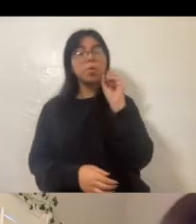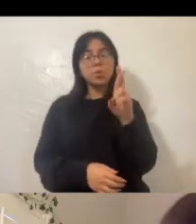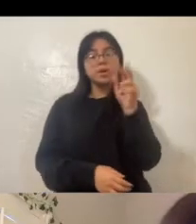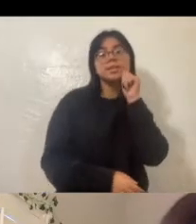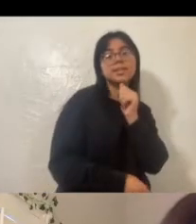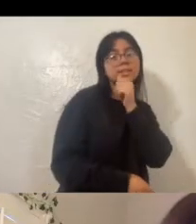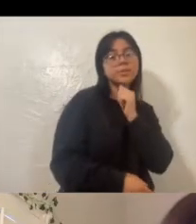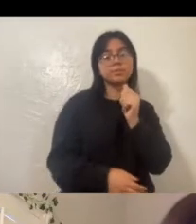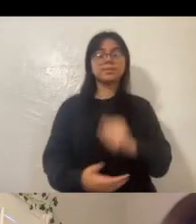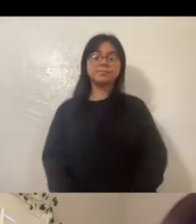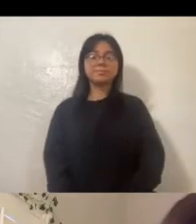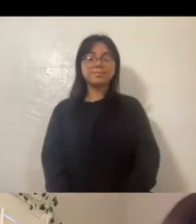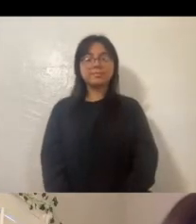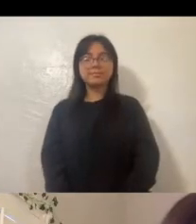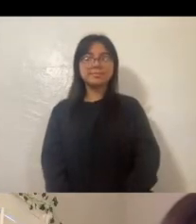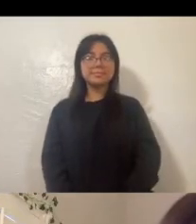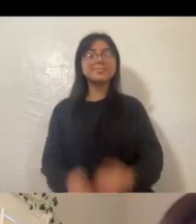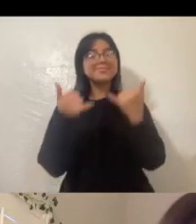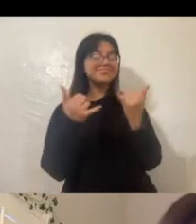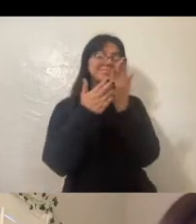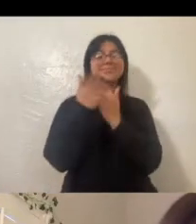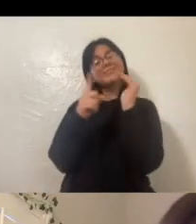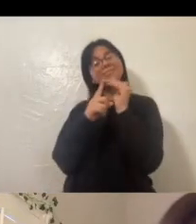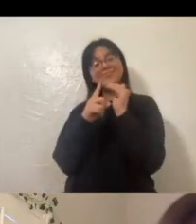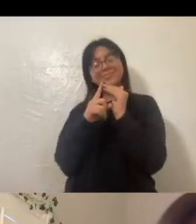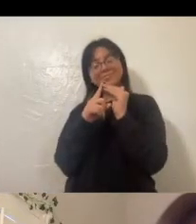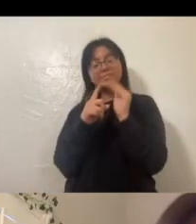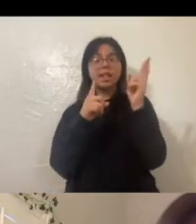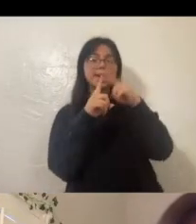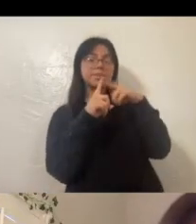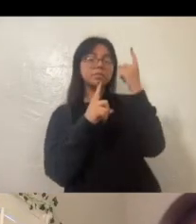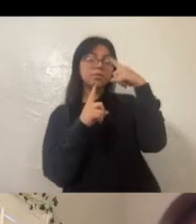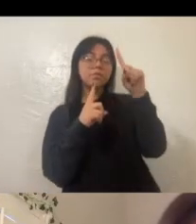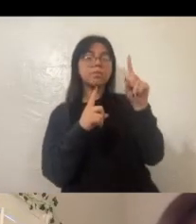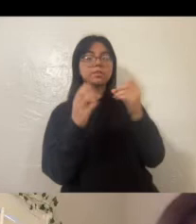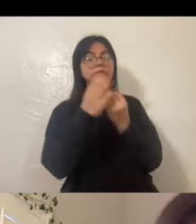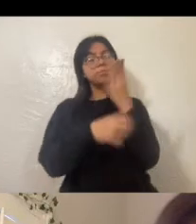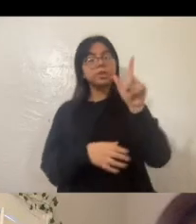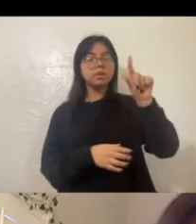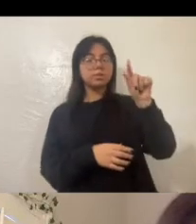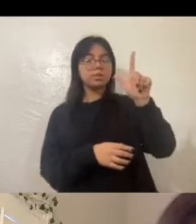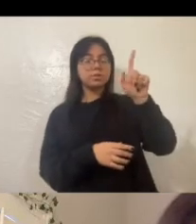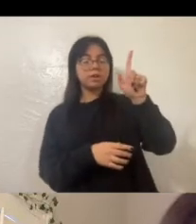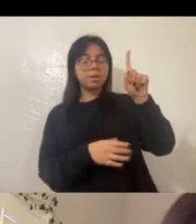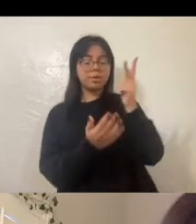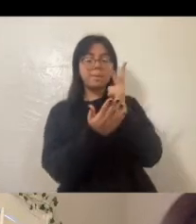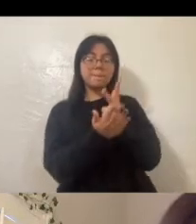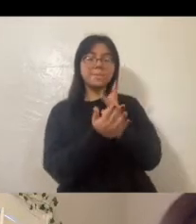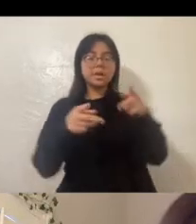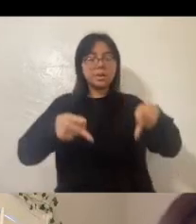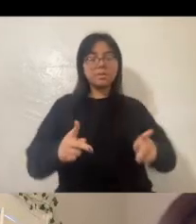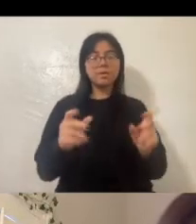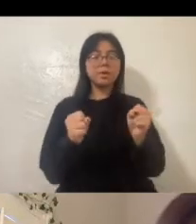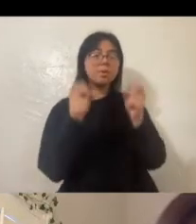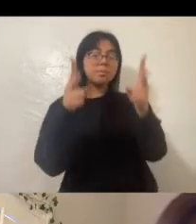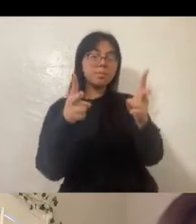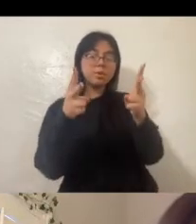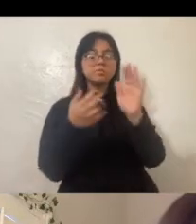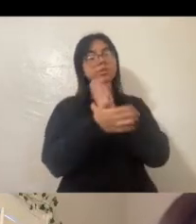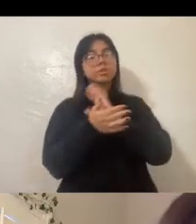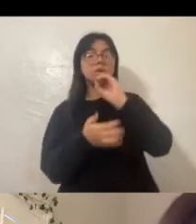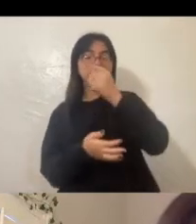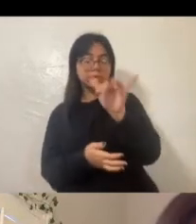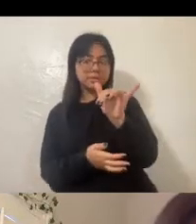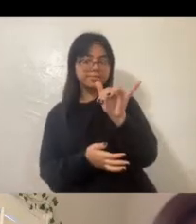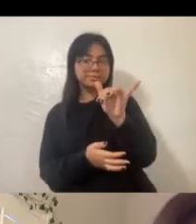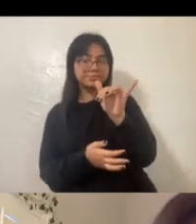here are some reminders for everyone applications for spring 2021 parking permits have been posted